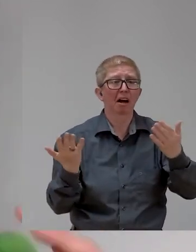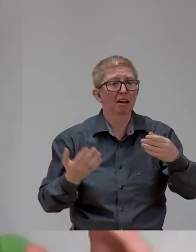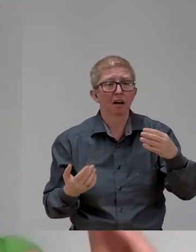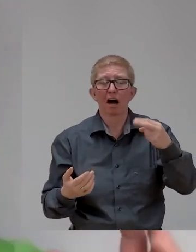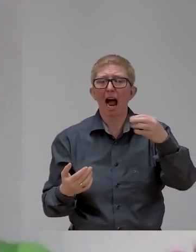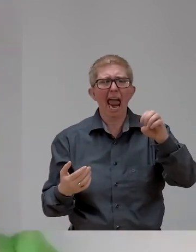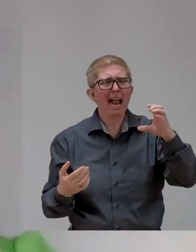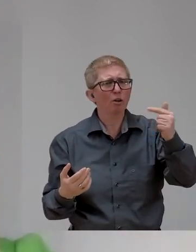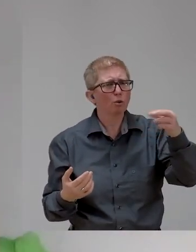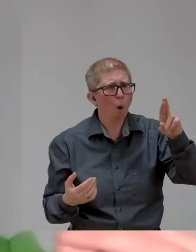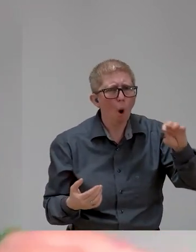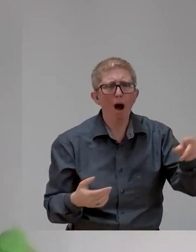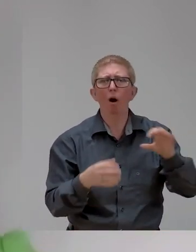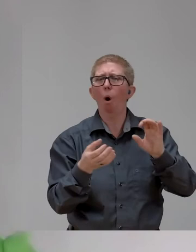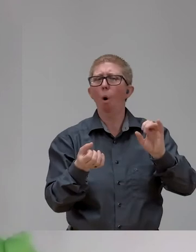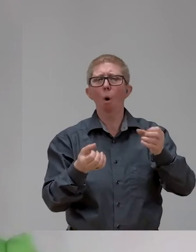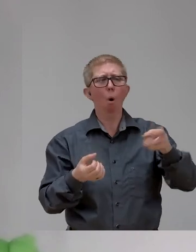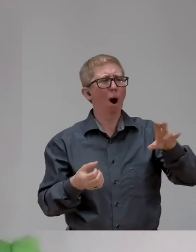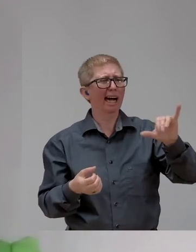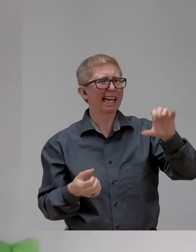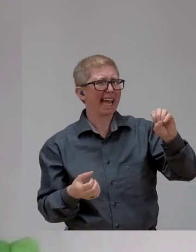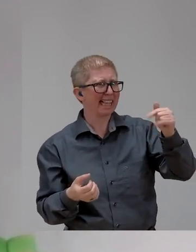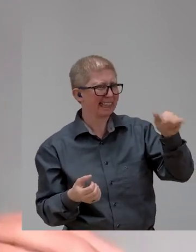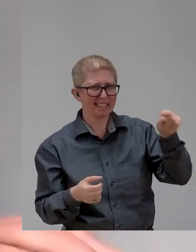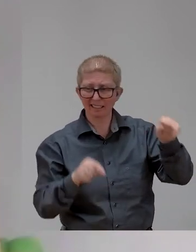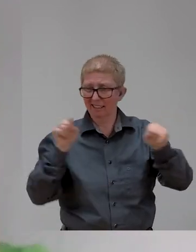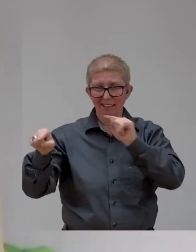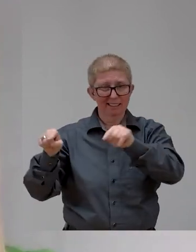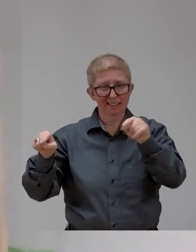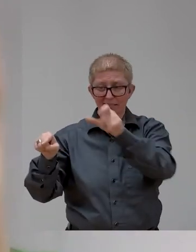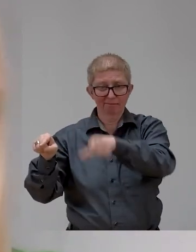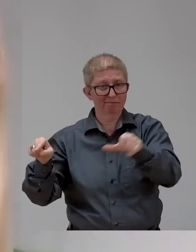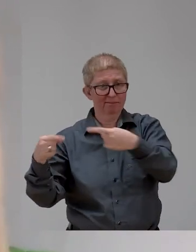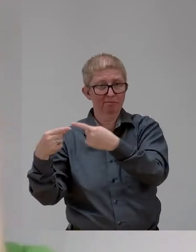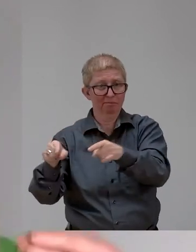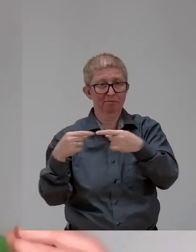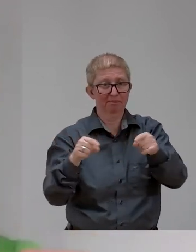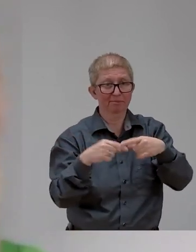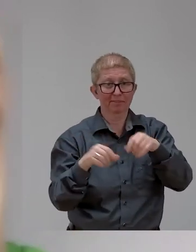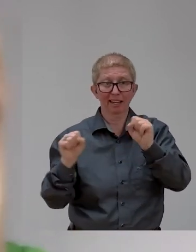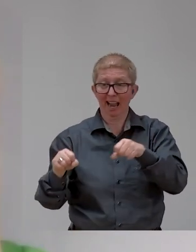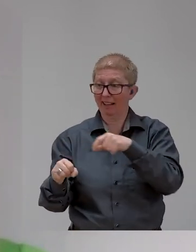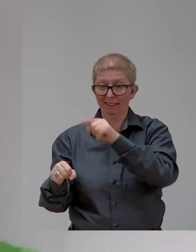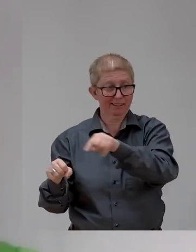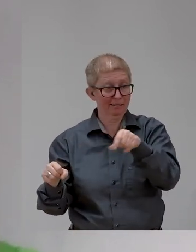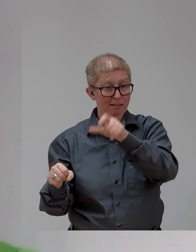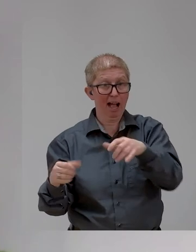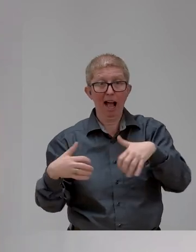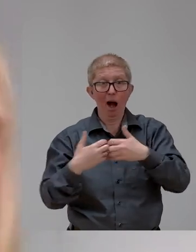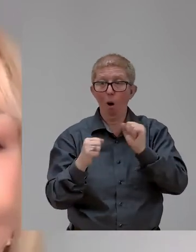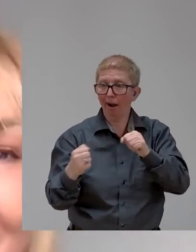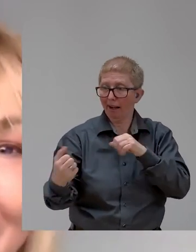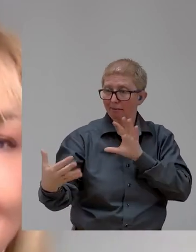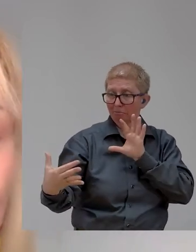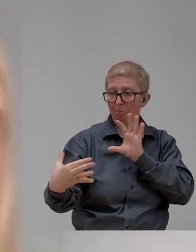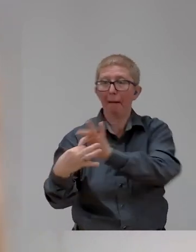or finding that sort of intersection, that connection point. But for me, truly, if I had a